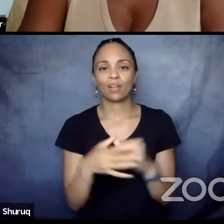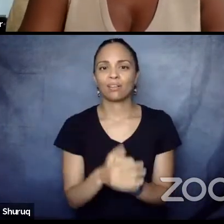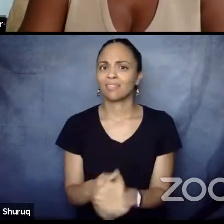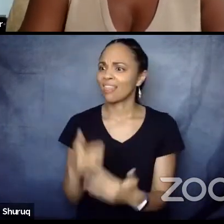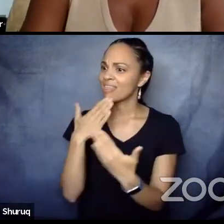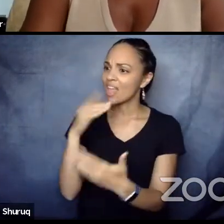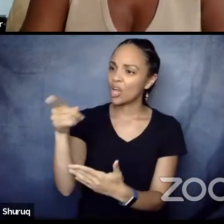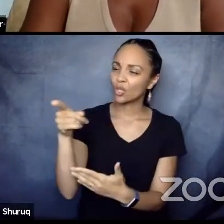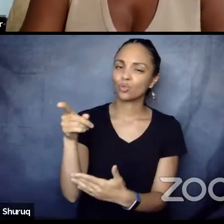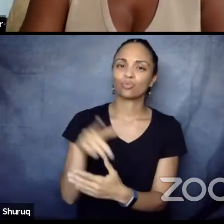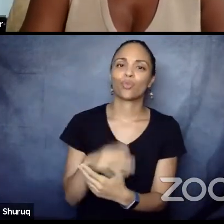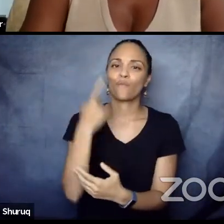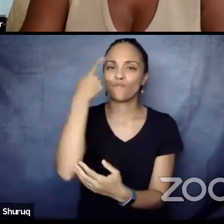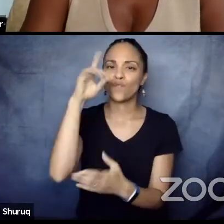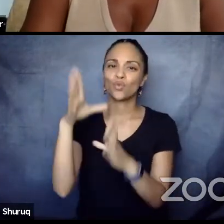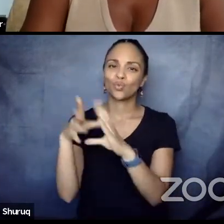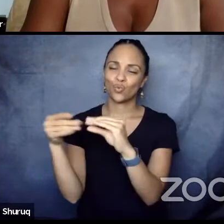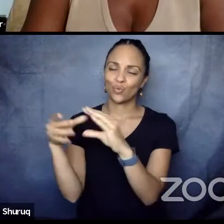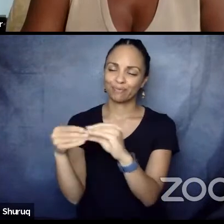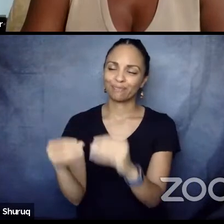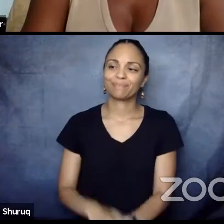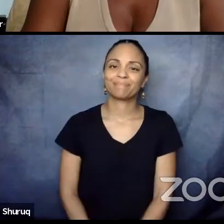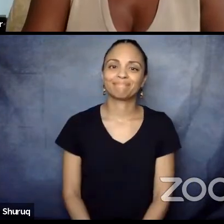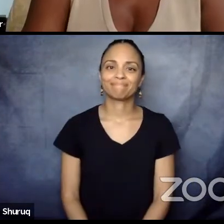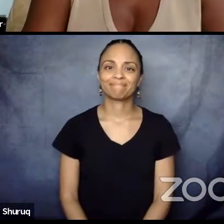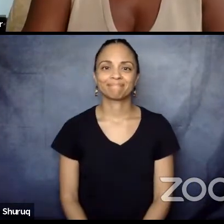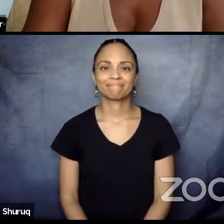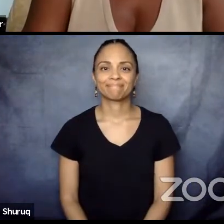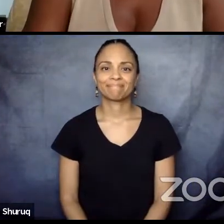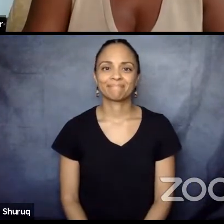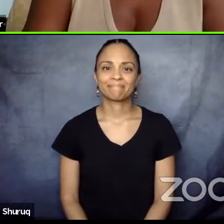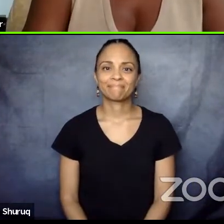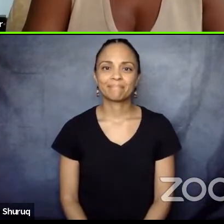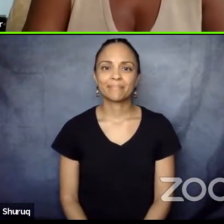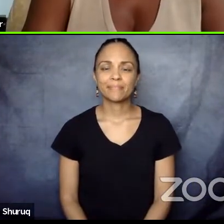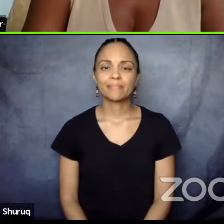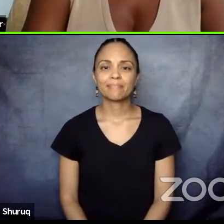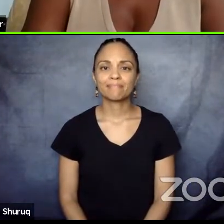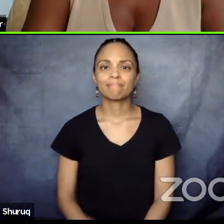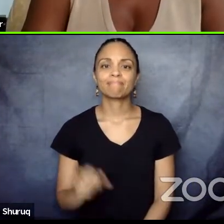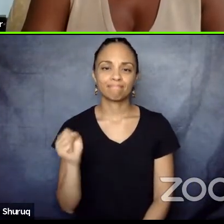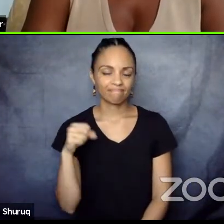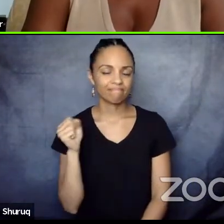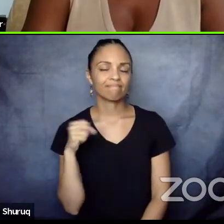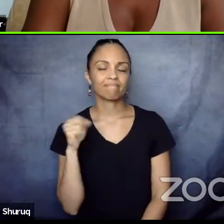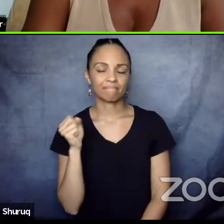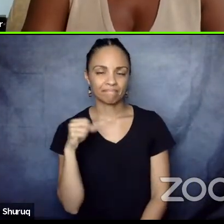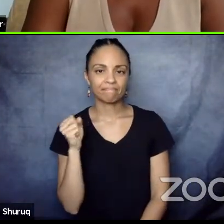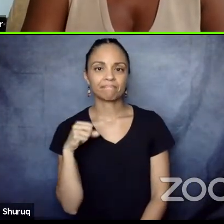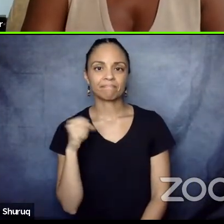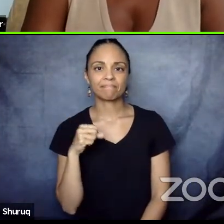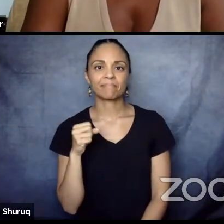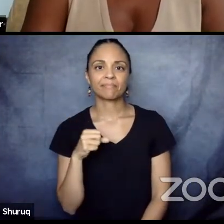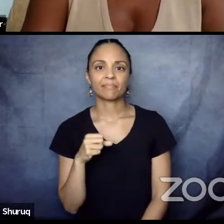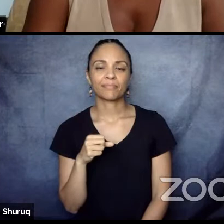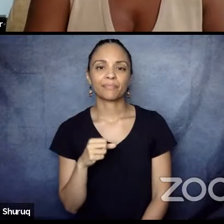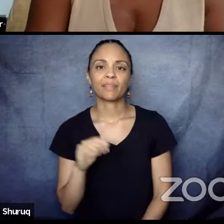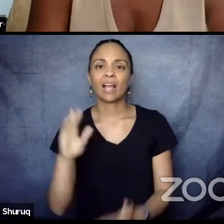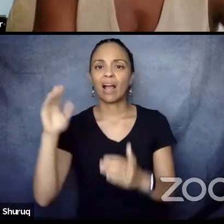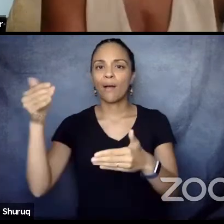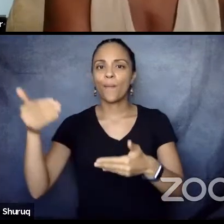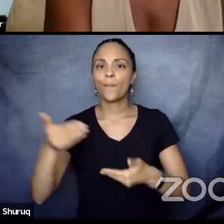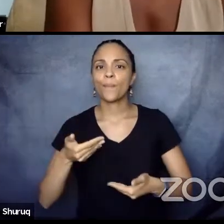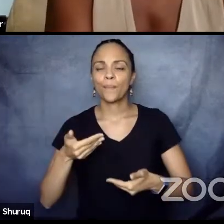so much and so many more. Yeah. Come on back in Kimani and Nick.